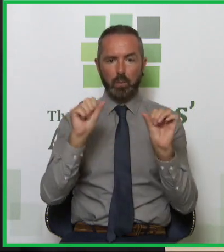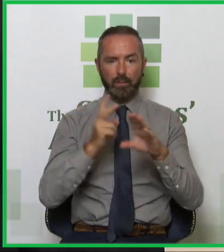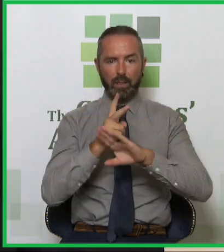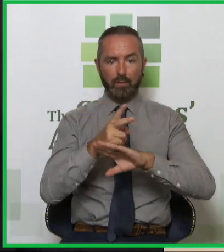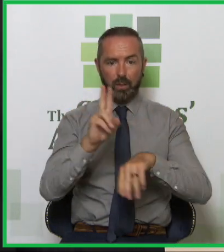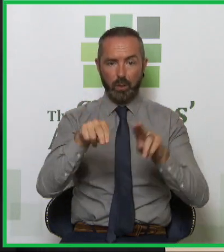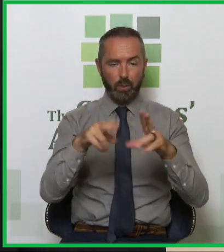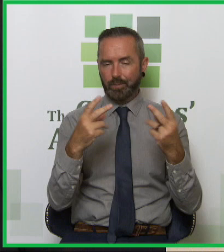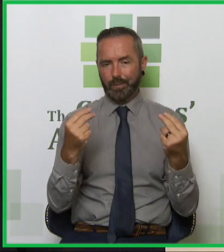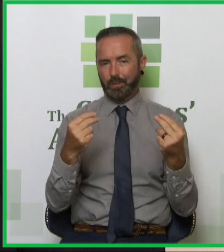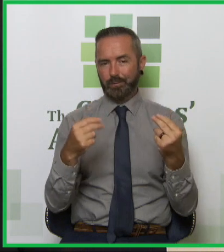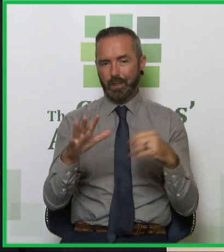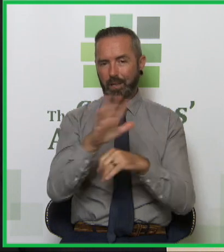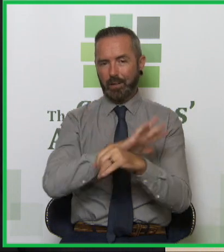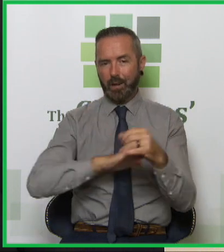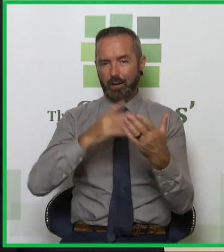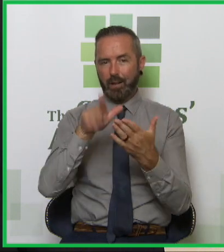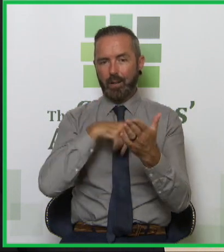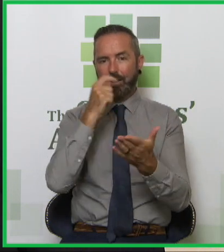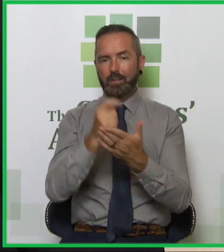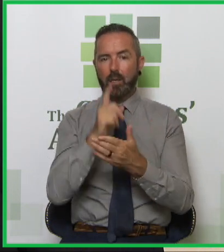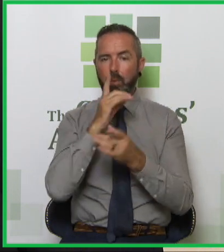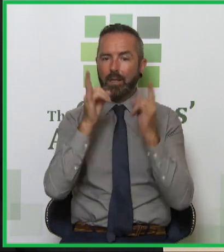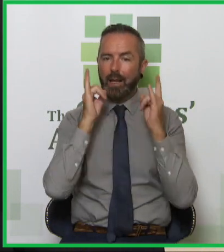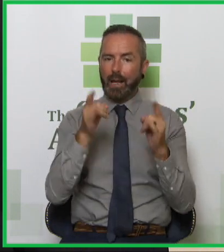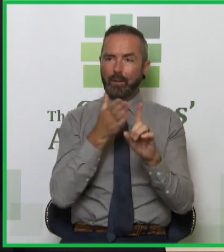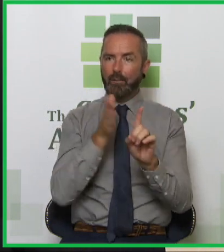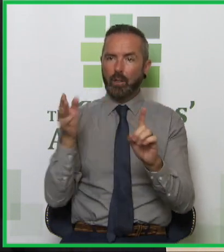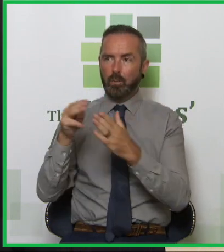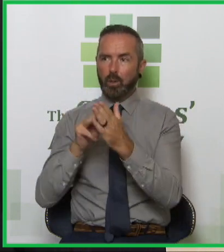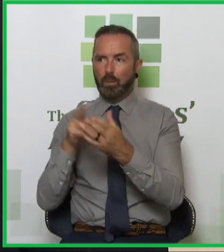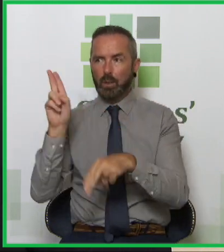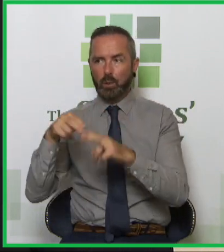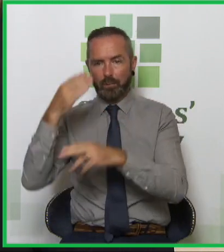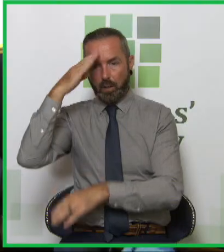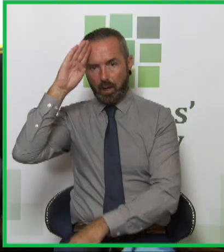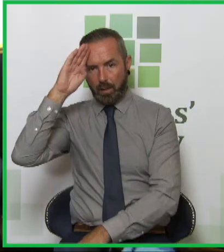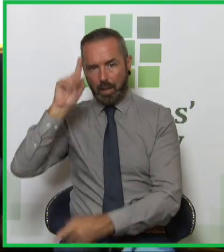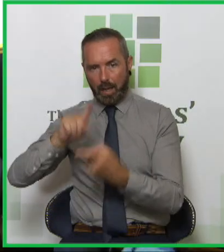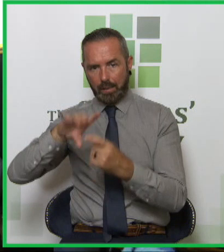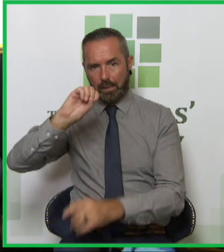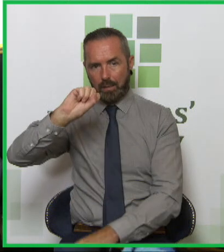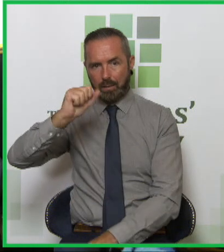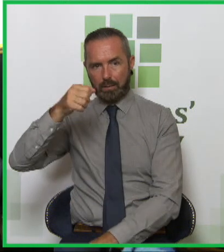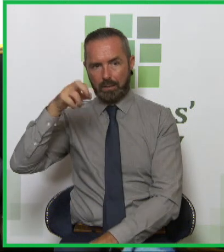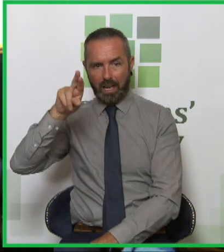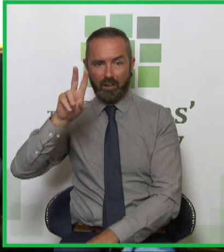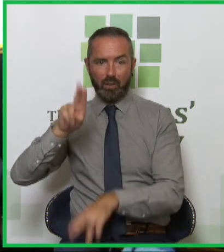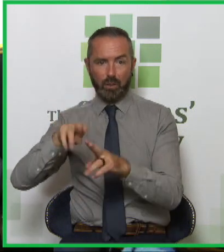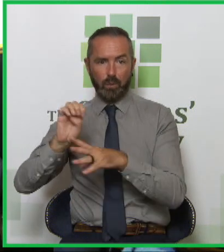SARE is around for a very long time, but the Health Diversion Programme will be new to Ireland, and SARE in this space is new. So we really need to